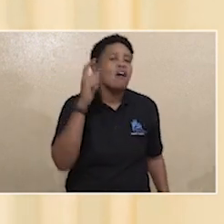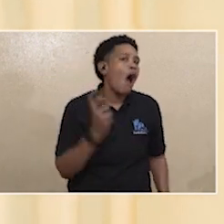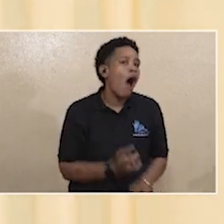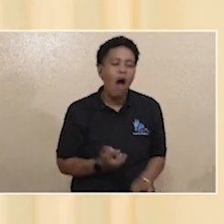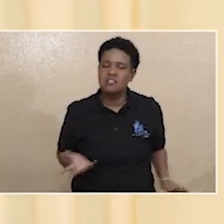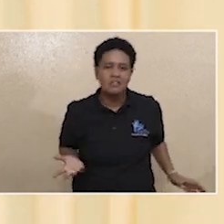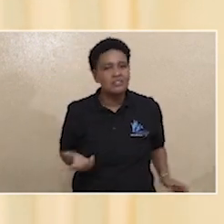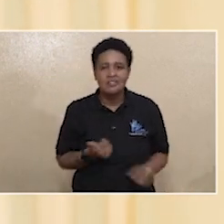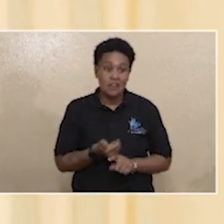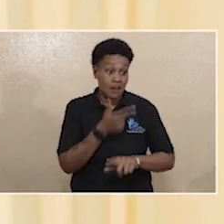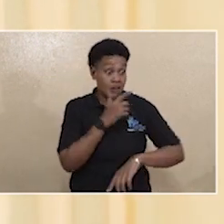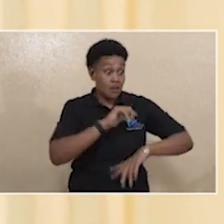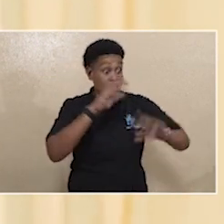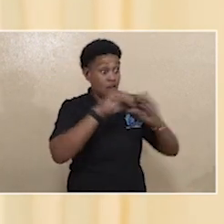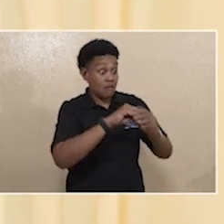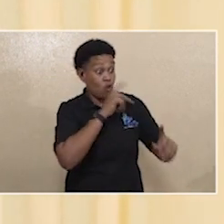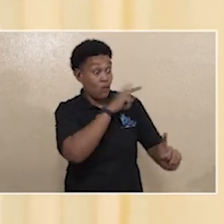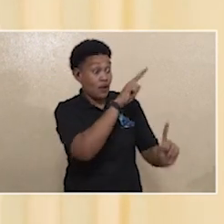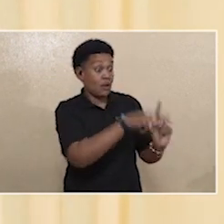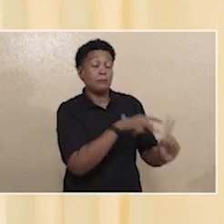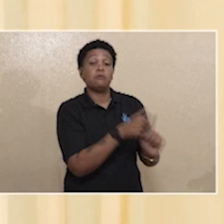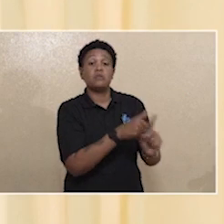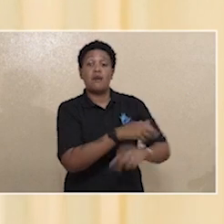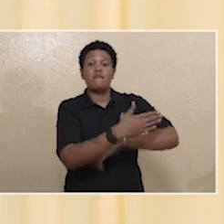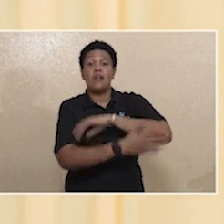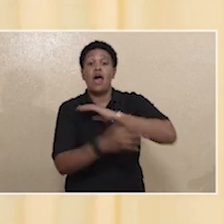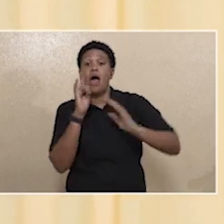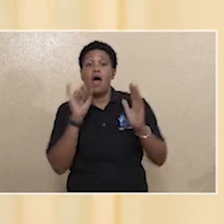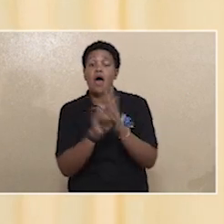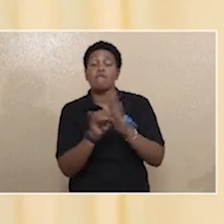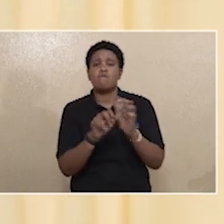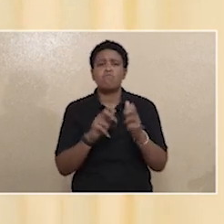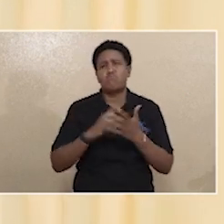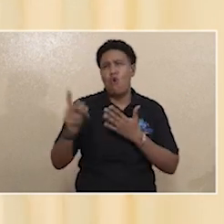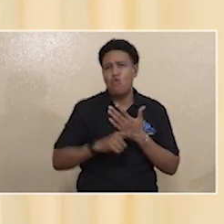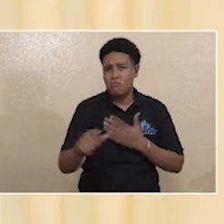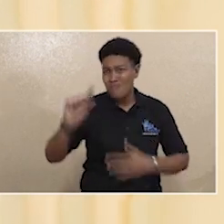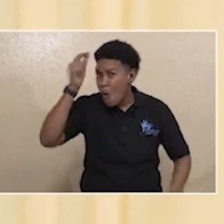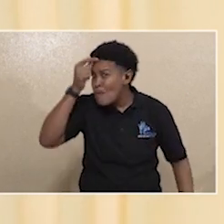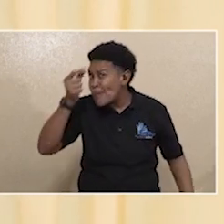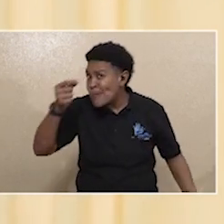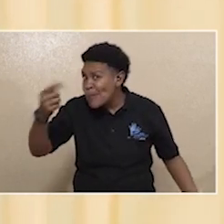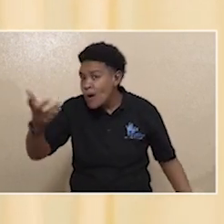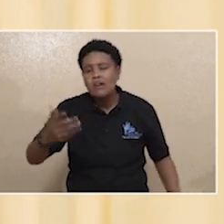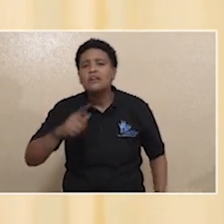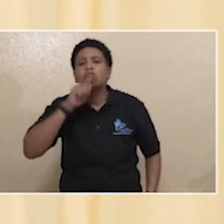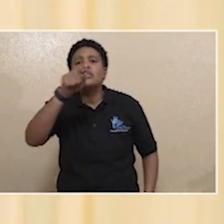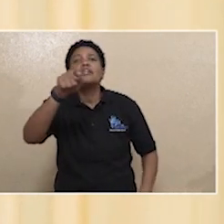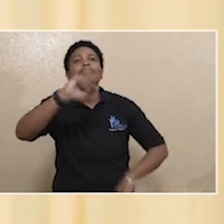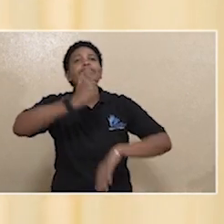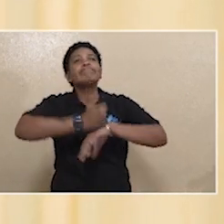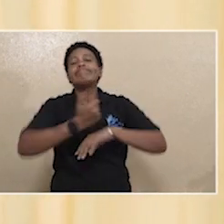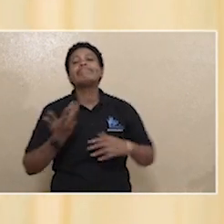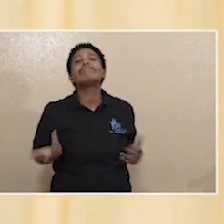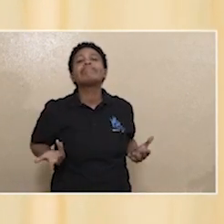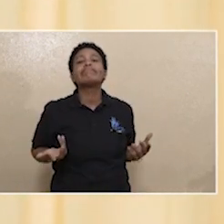involved with the implementation of the national identification program. The government is also establishing